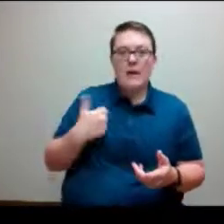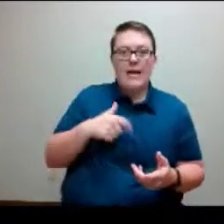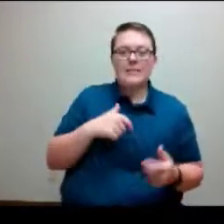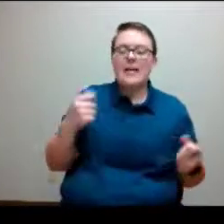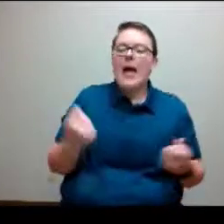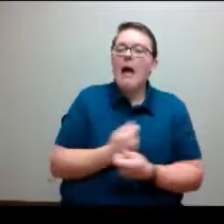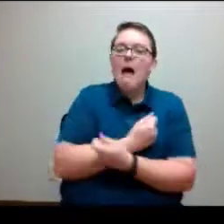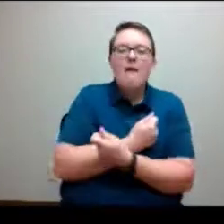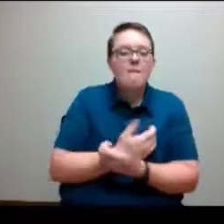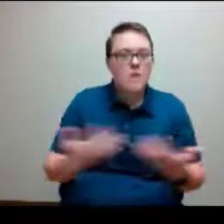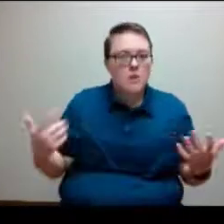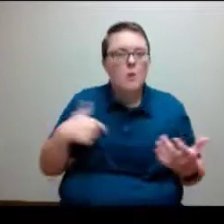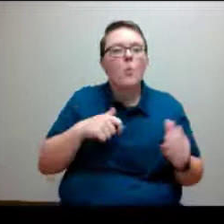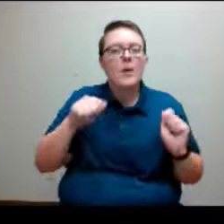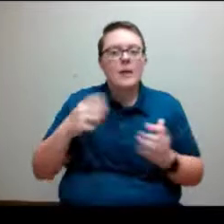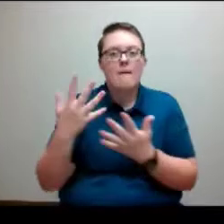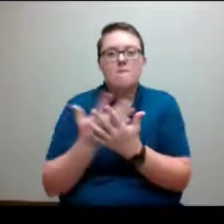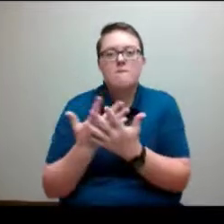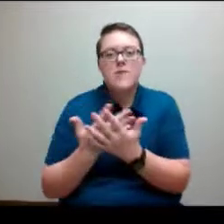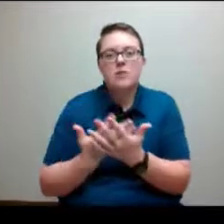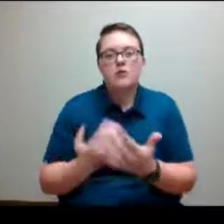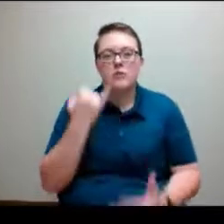comprised of anywhere from eight to 10 people.